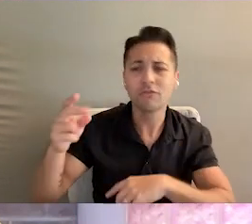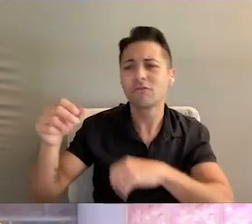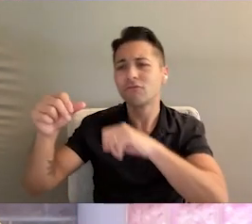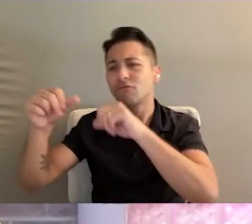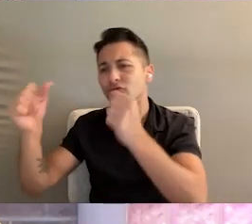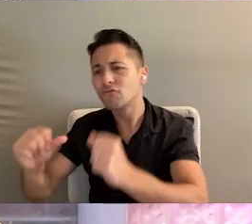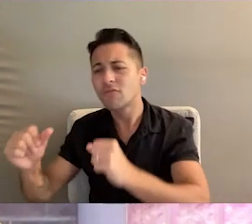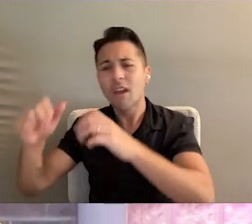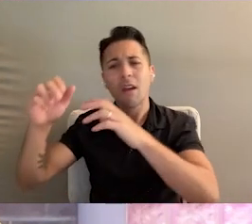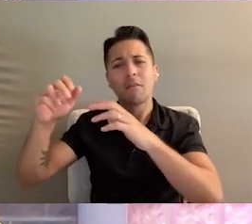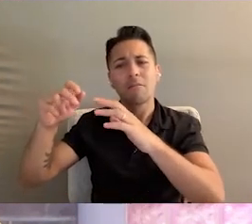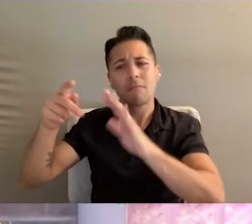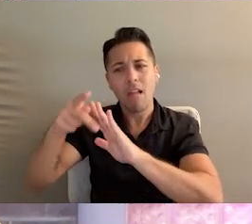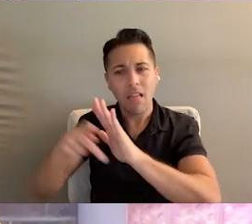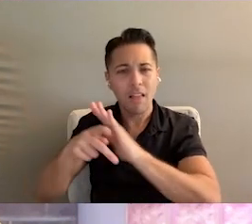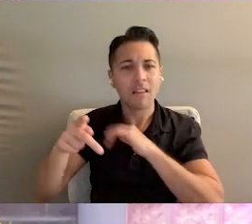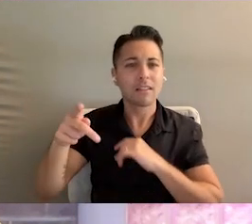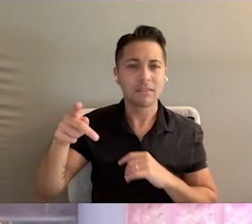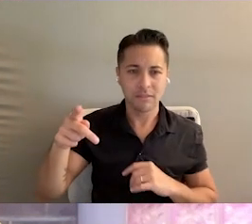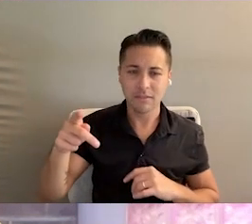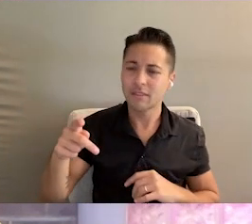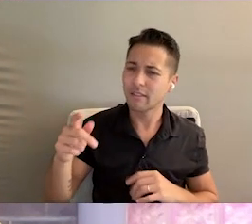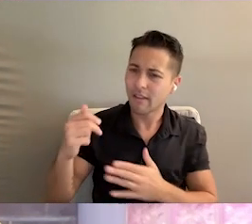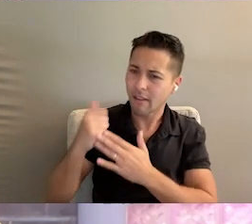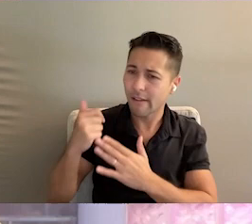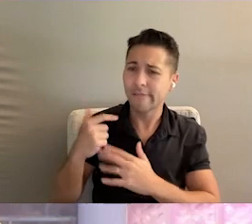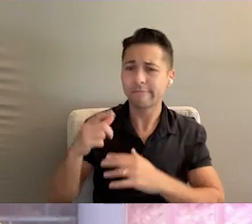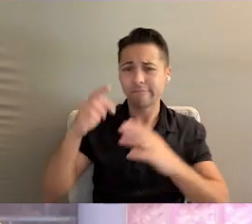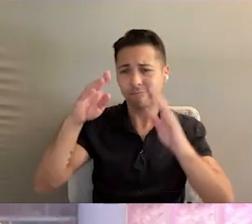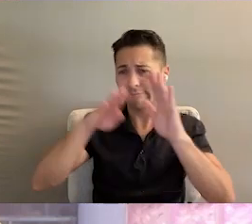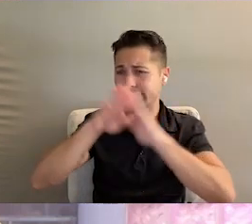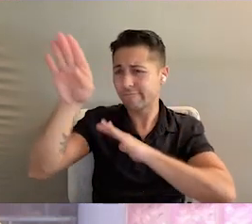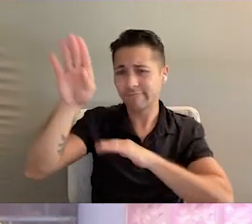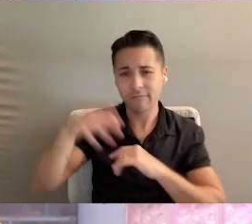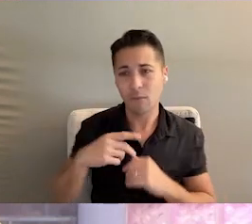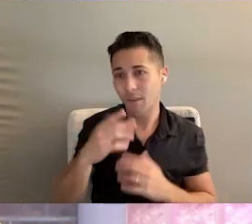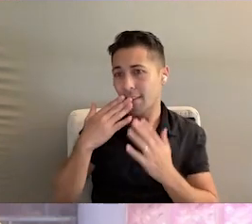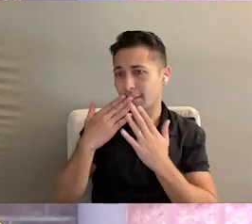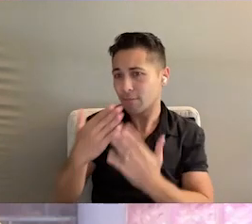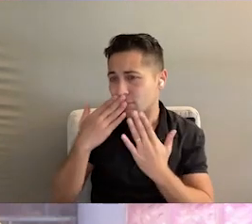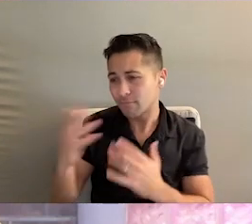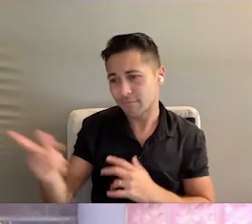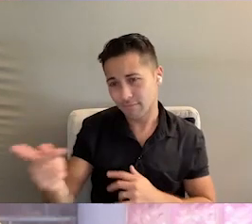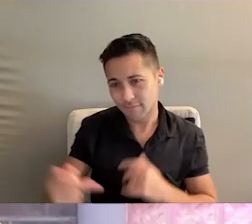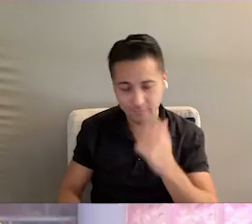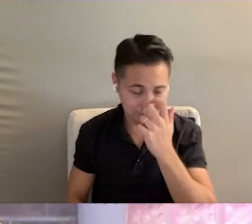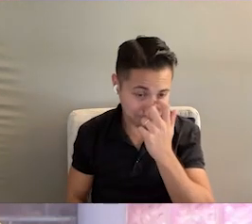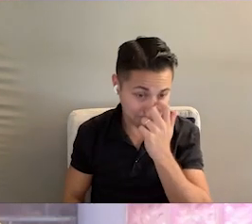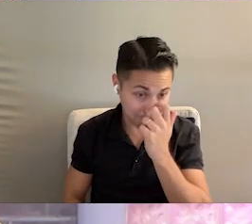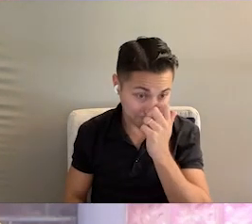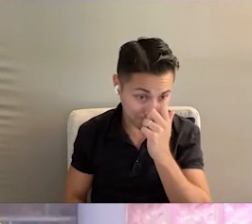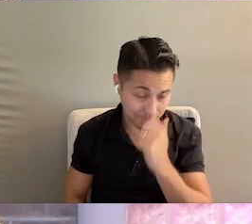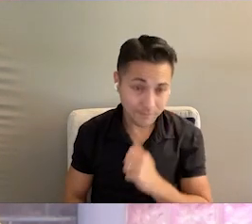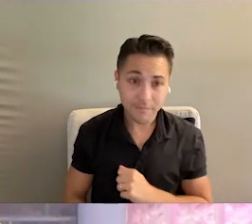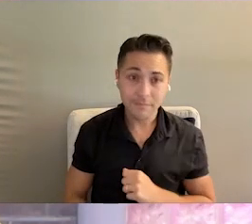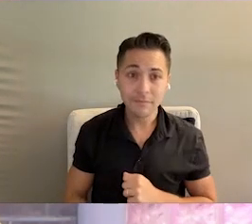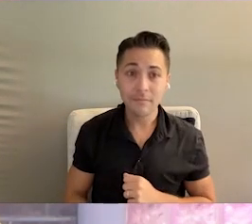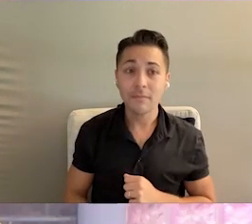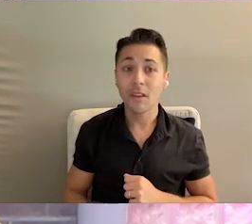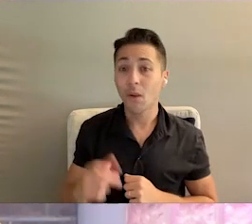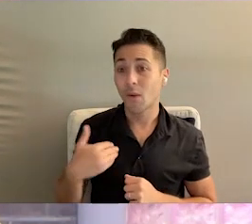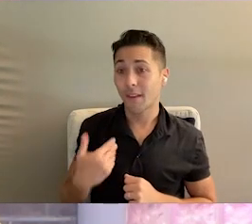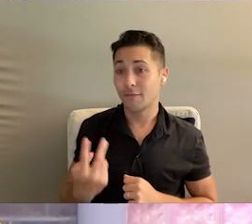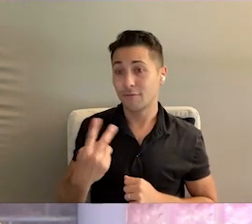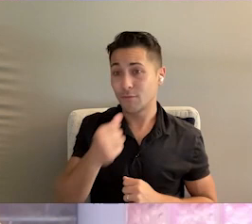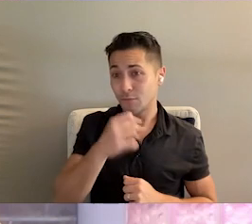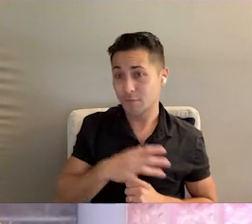policy, and help work together on future investments for the system of care. I'm so appreciative of you both. So without further